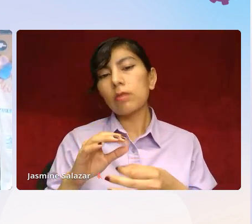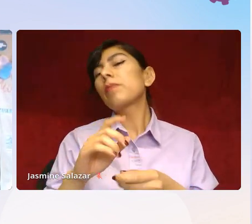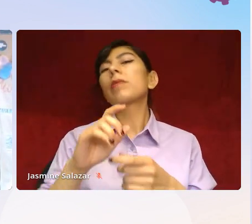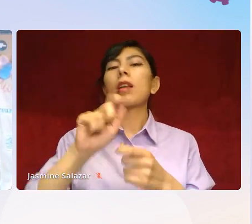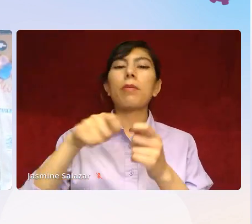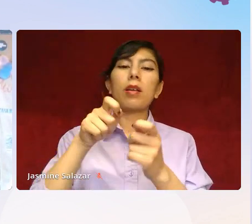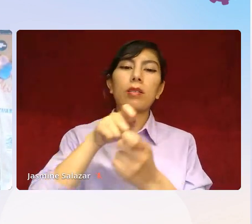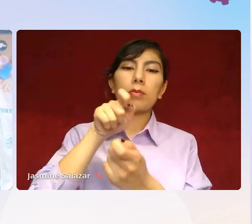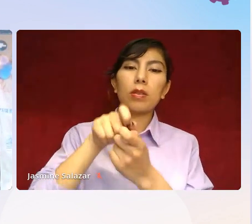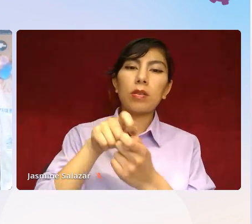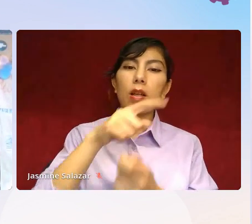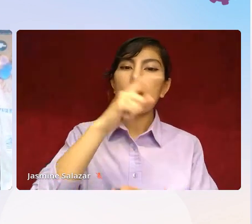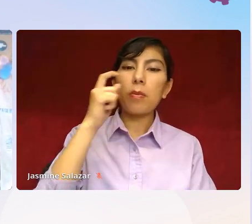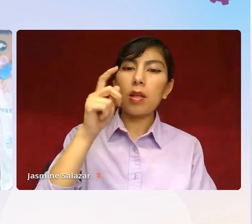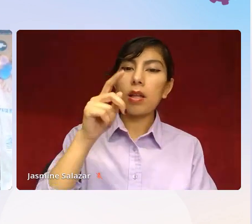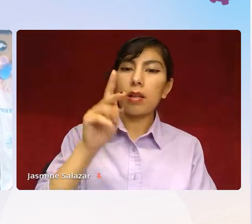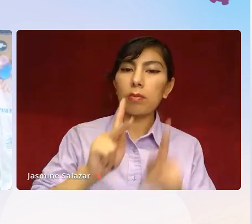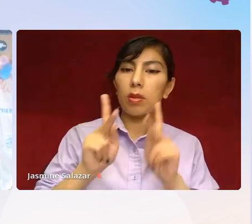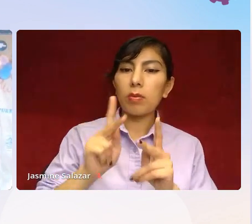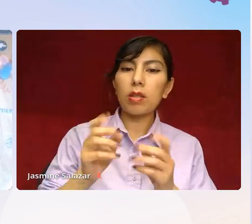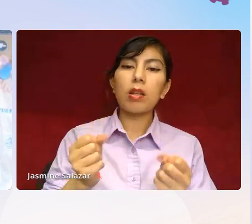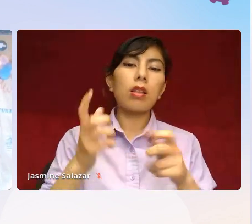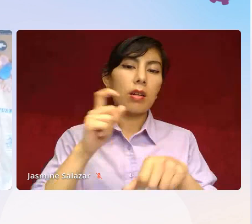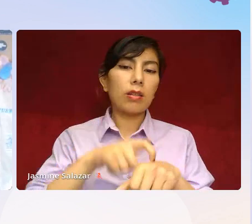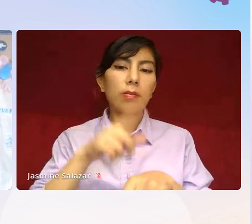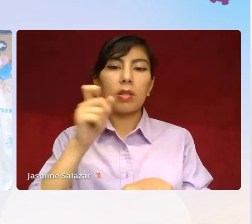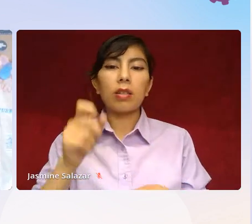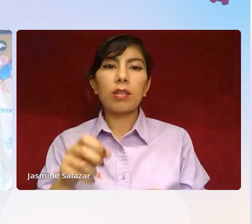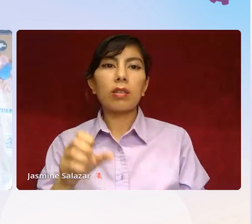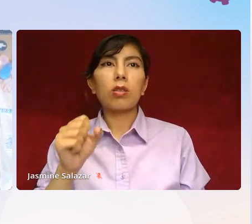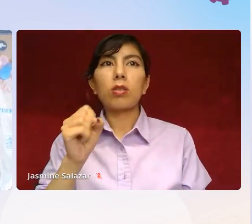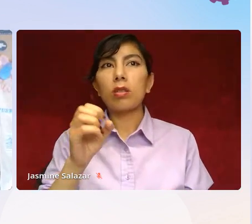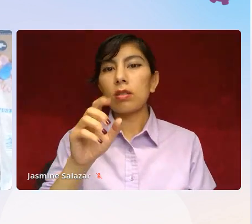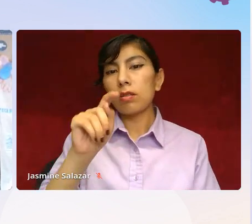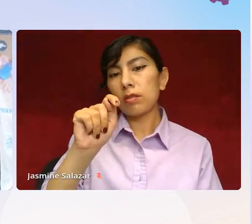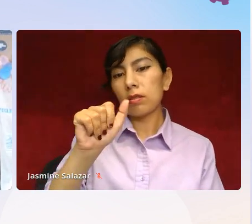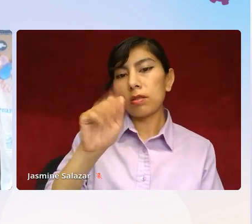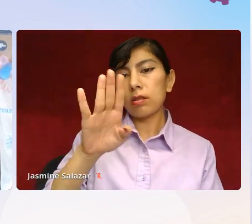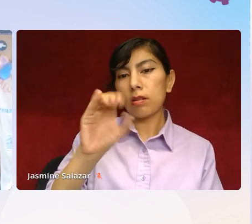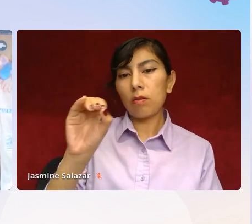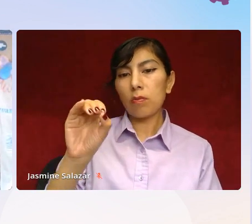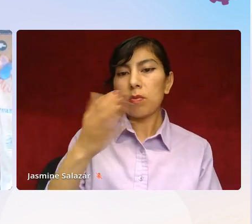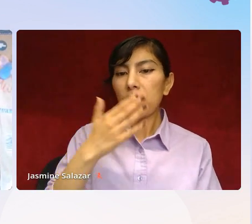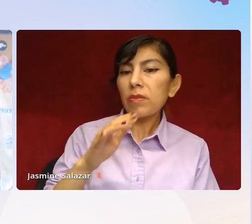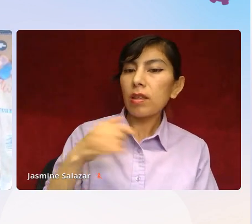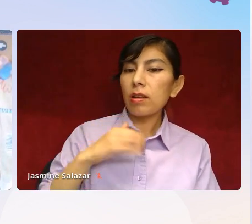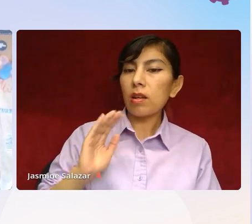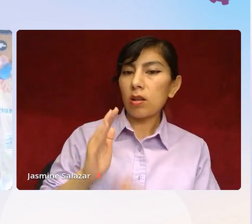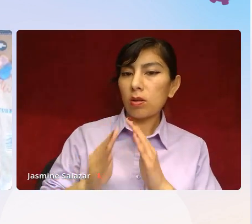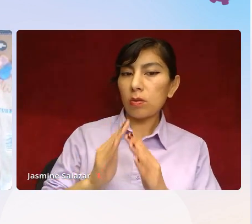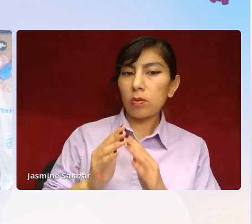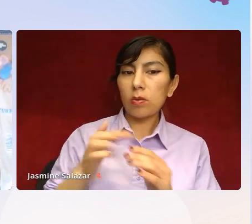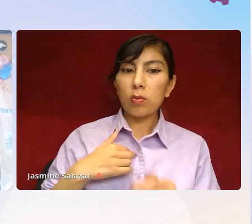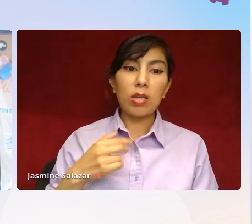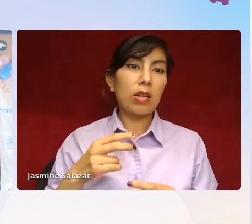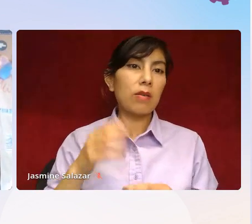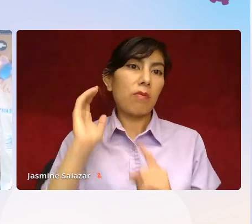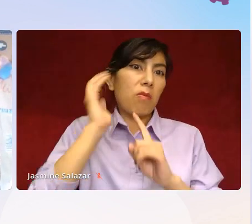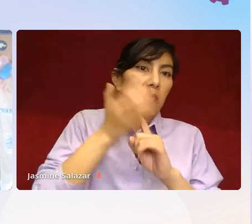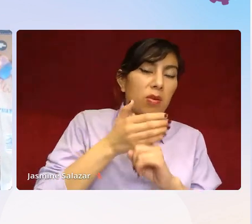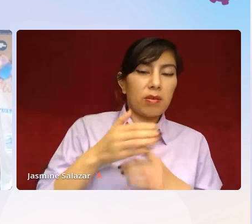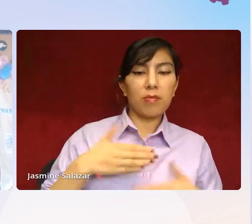about Black people that a lot of times, because it's such a taboo in our communities, we pretend to be happy. And so